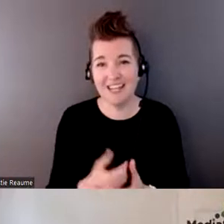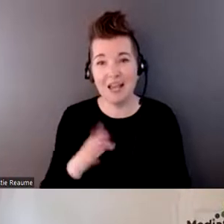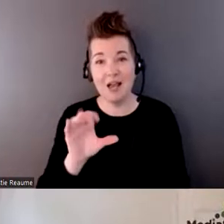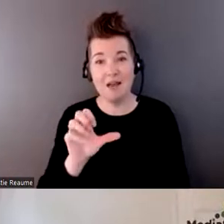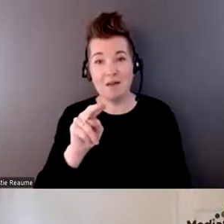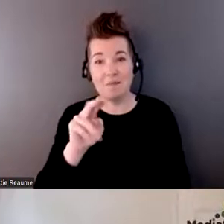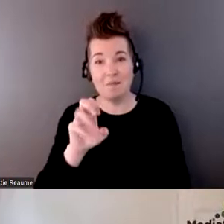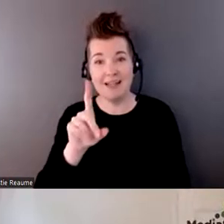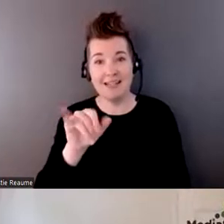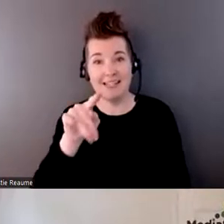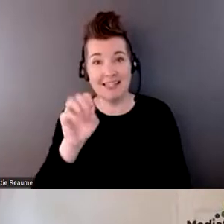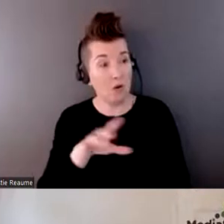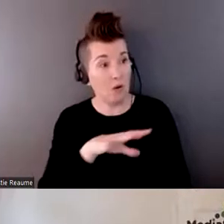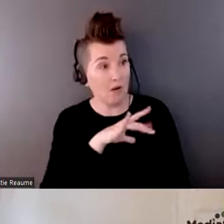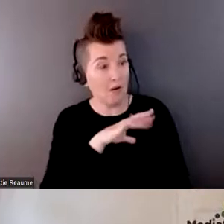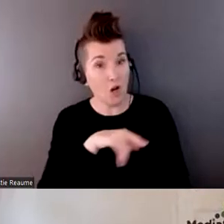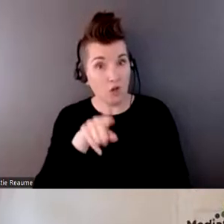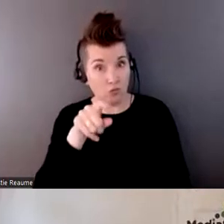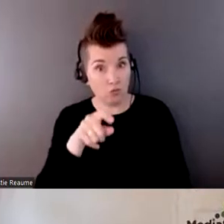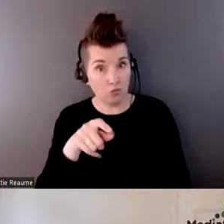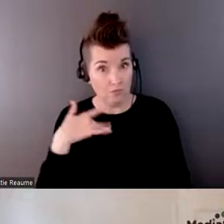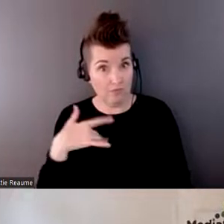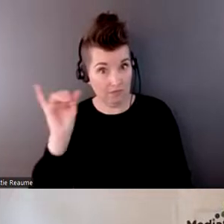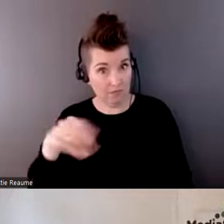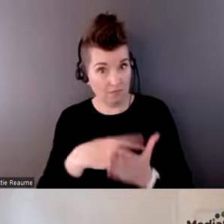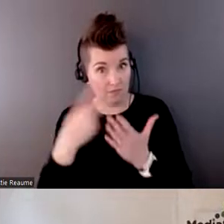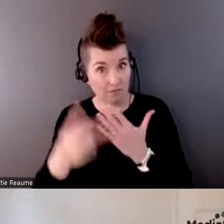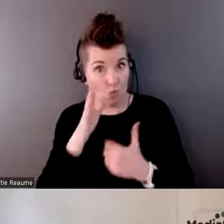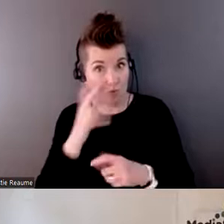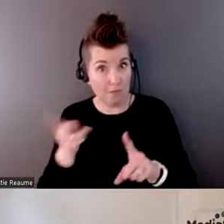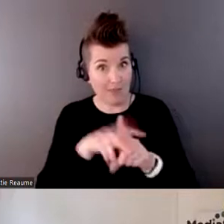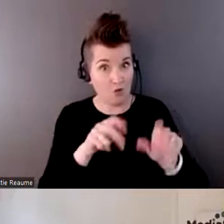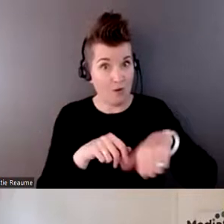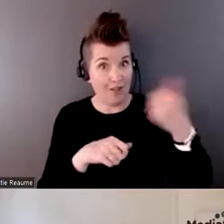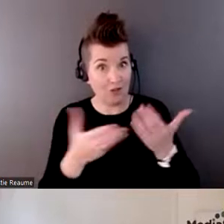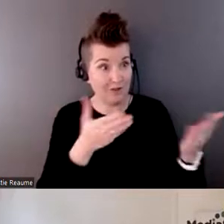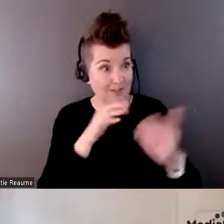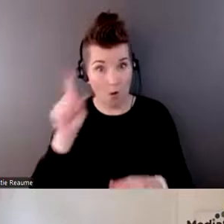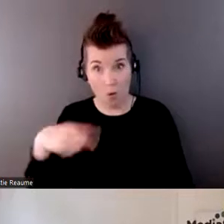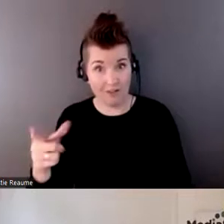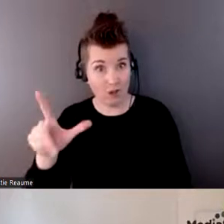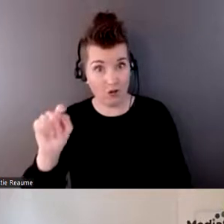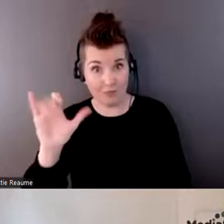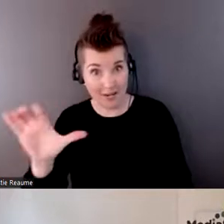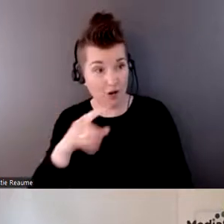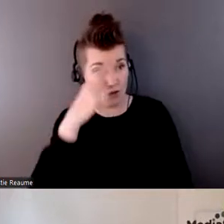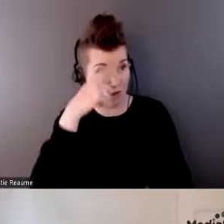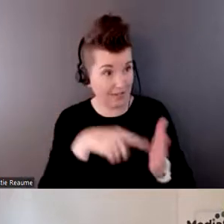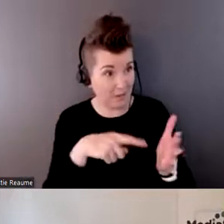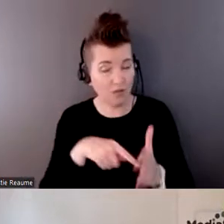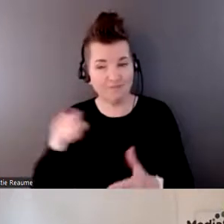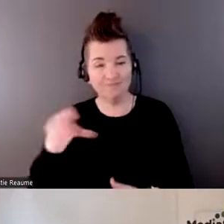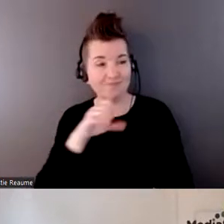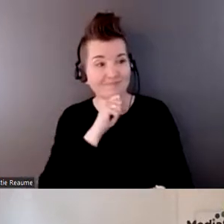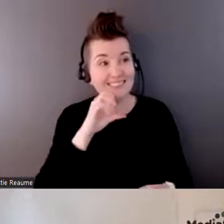do you see this program being adapted for other services that provide support? So it's somebody who works in a senior center or somebody